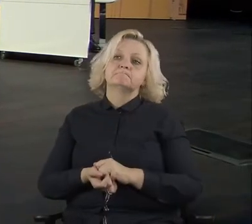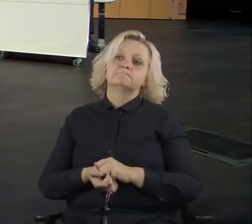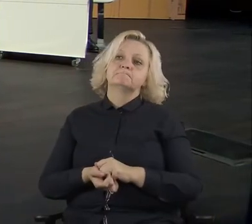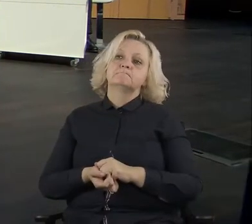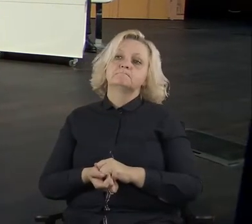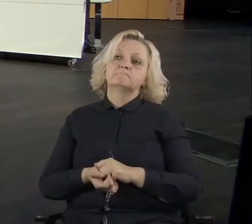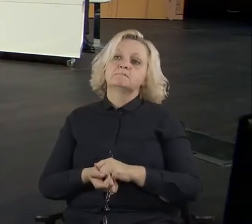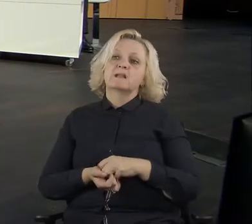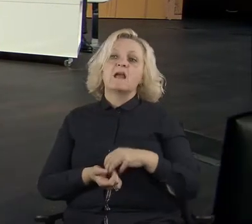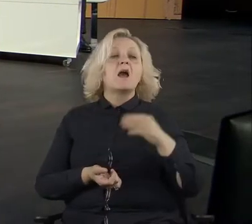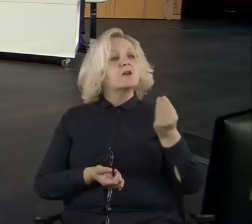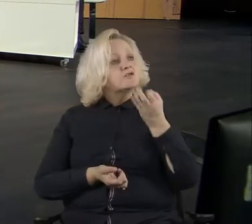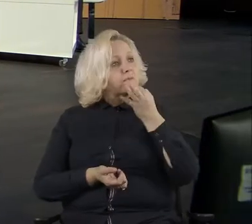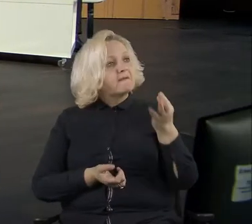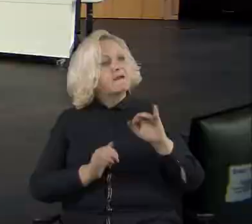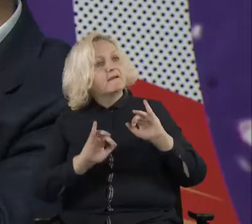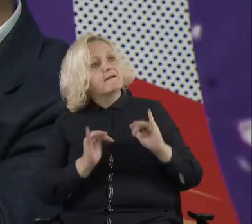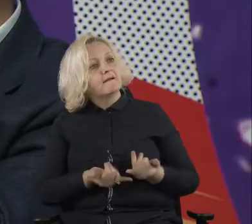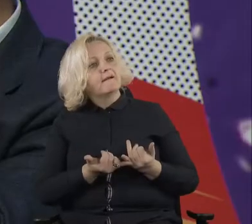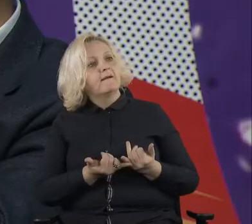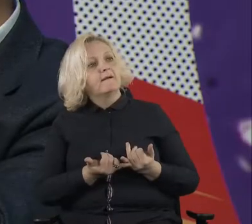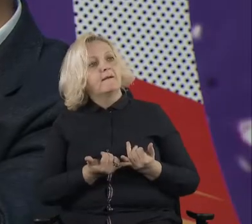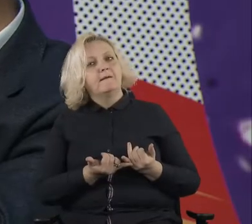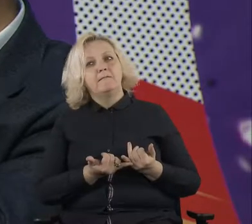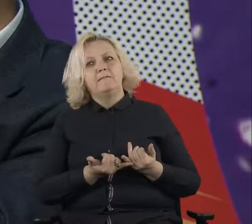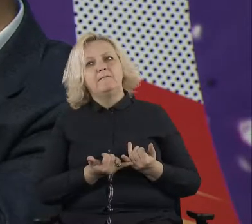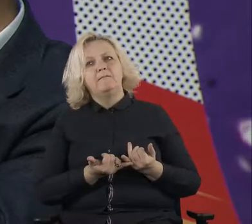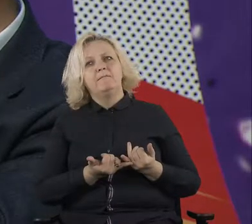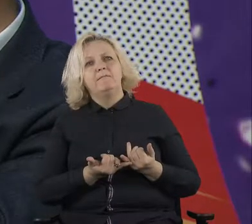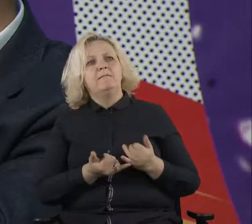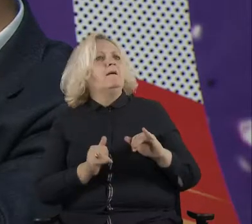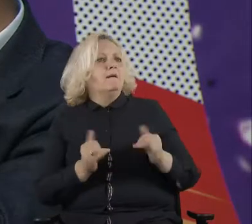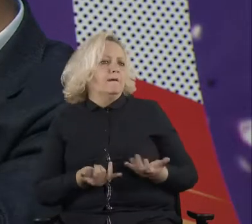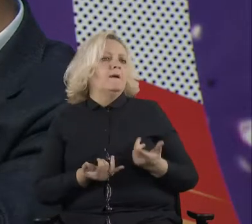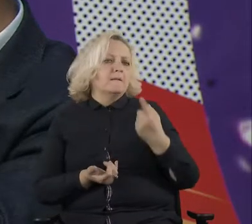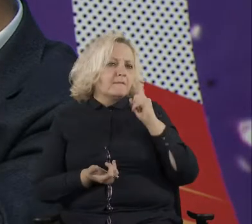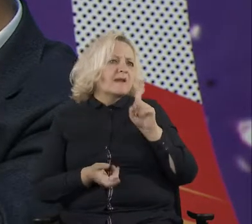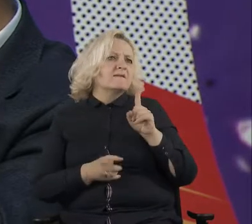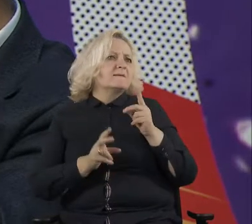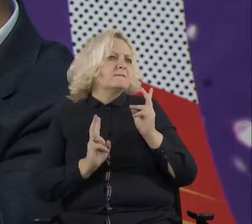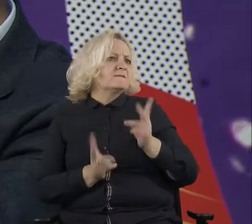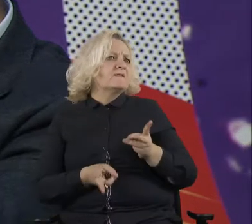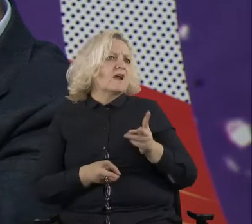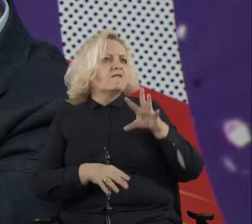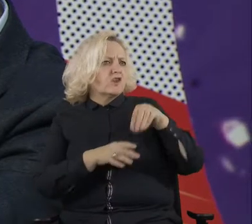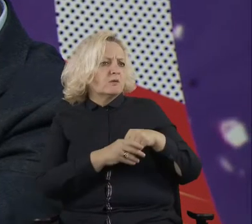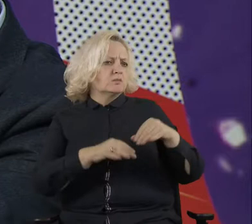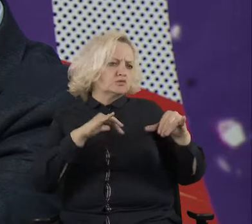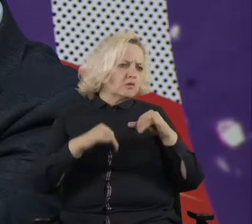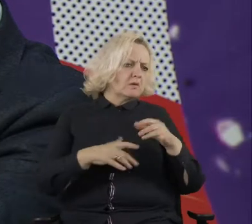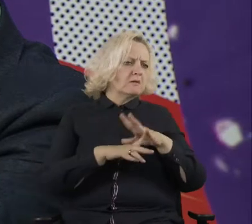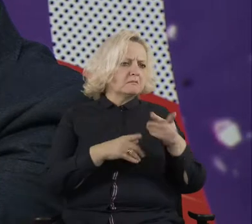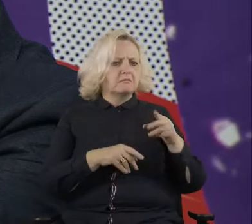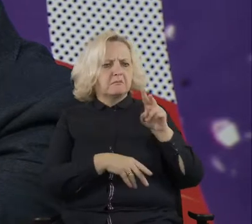you know, like with, with reality of governing being, um, uh, more and more